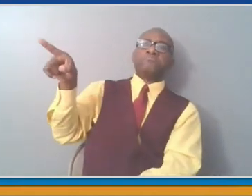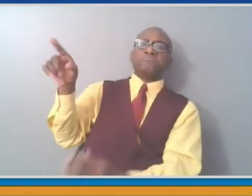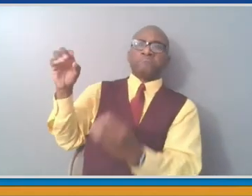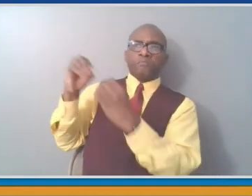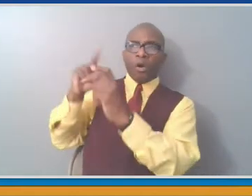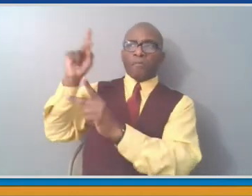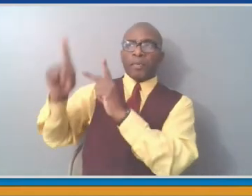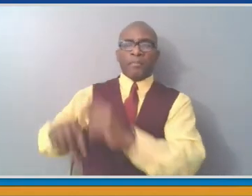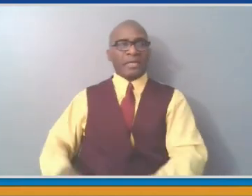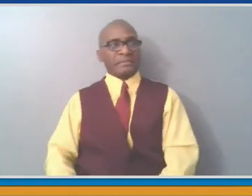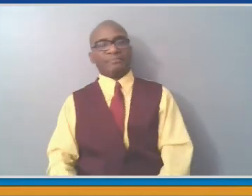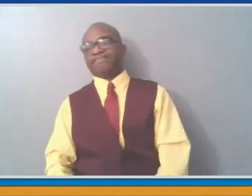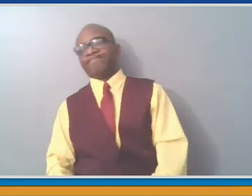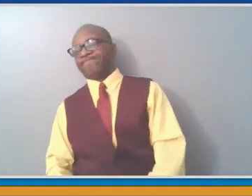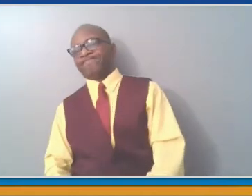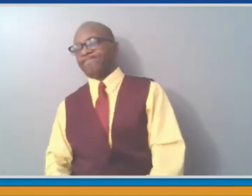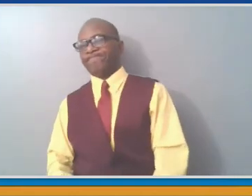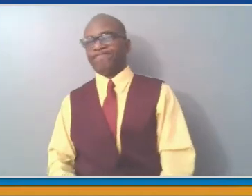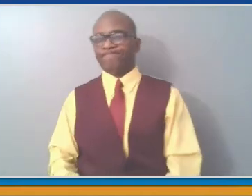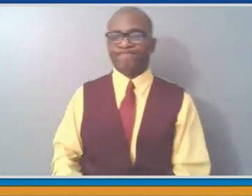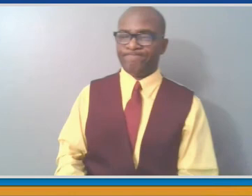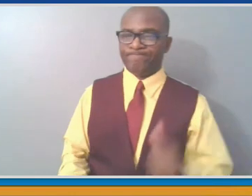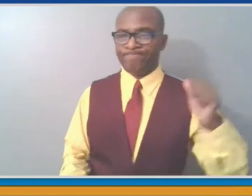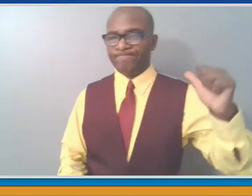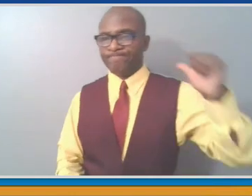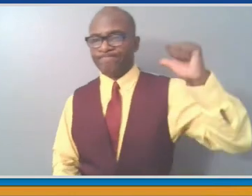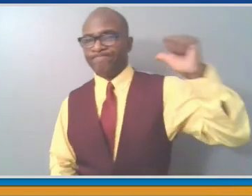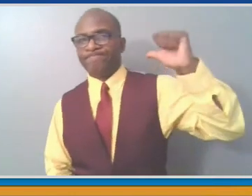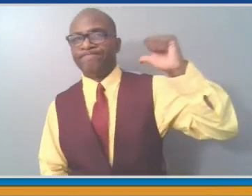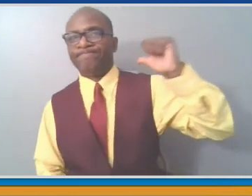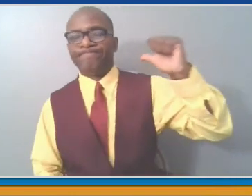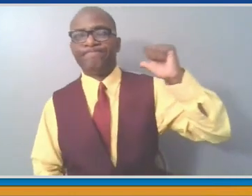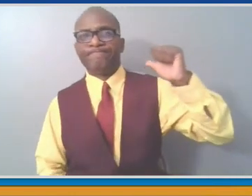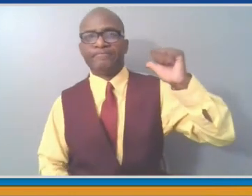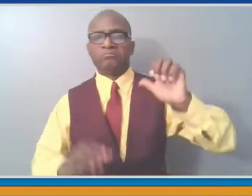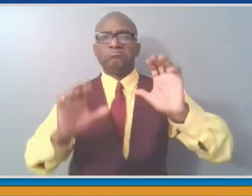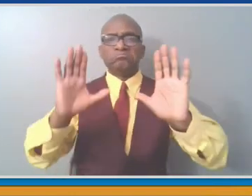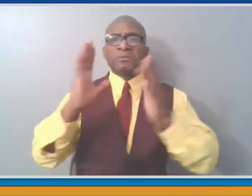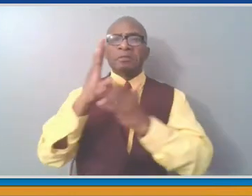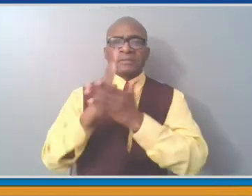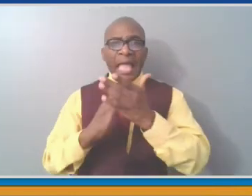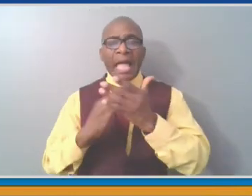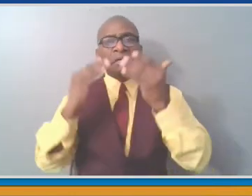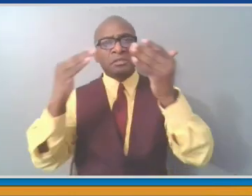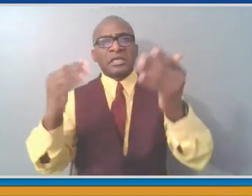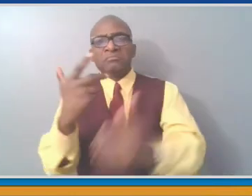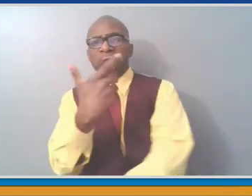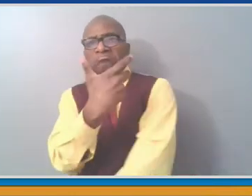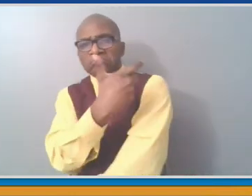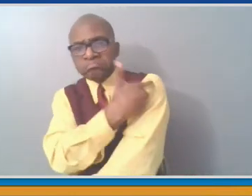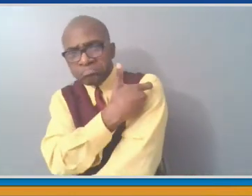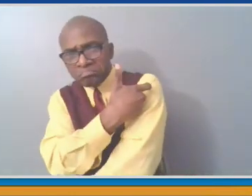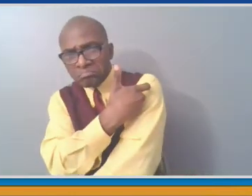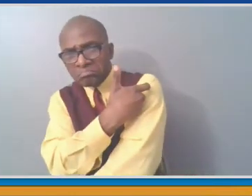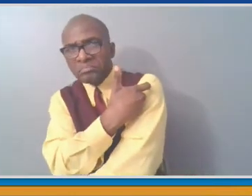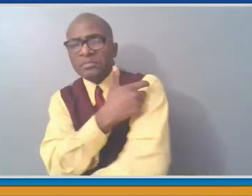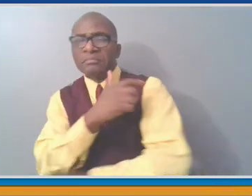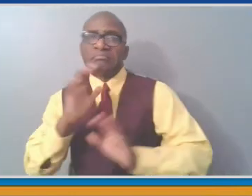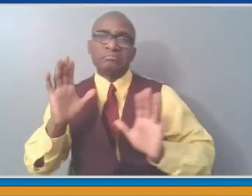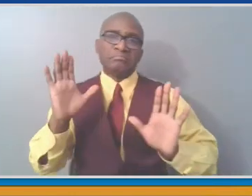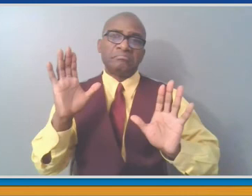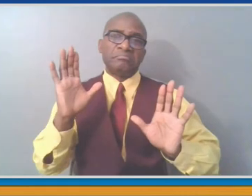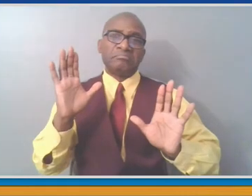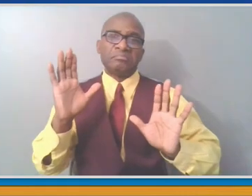a professional polling agency to poll and get a representative sample to give a scientific answer. However, as